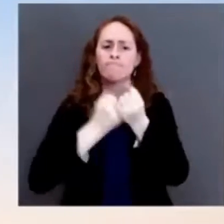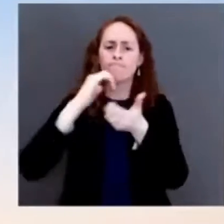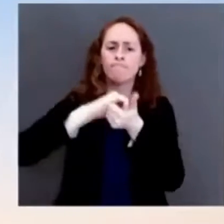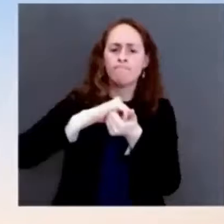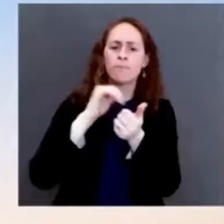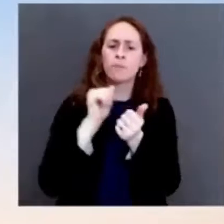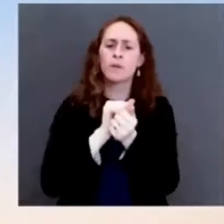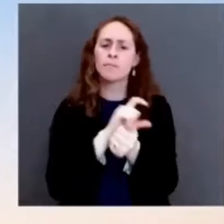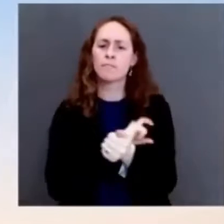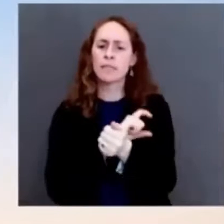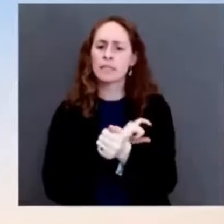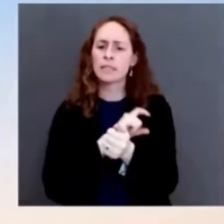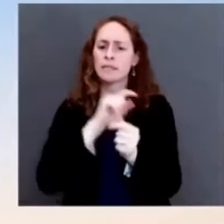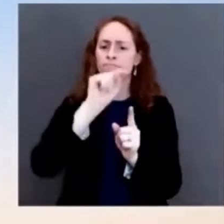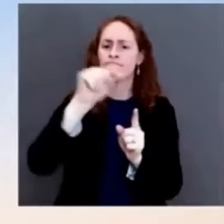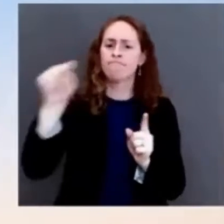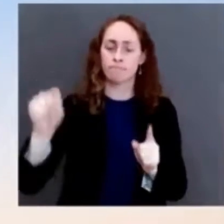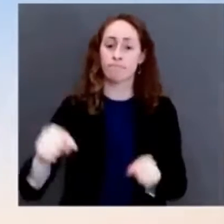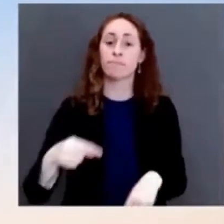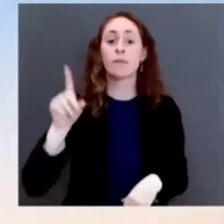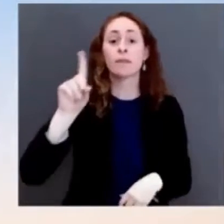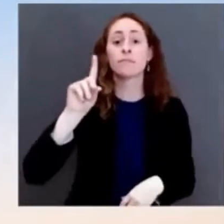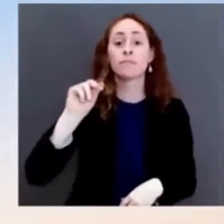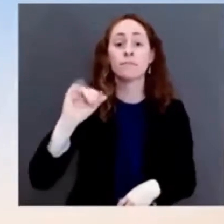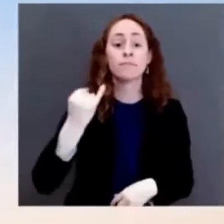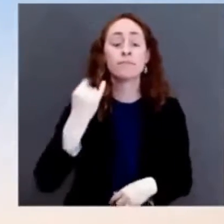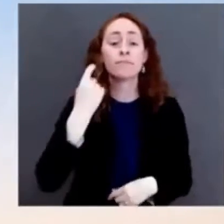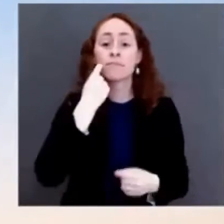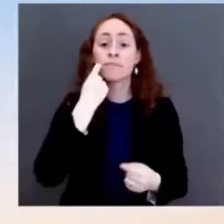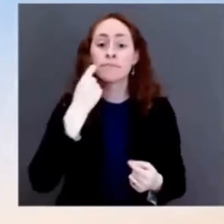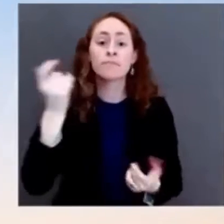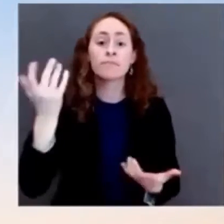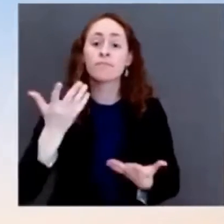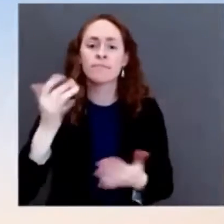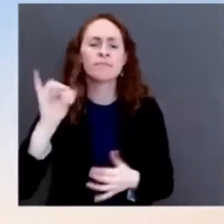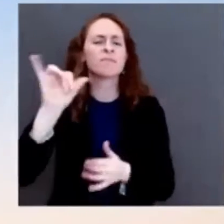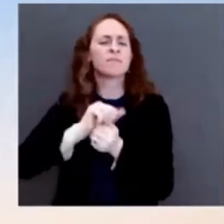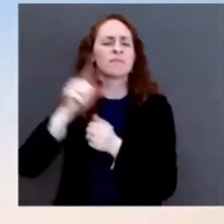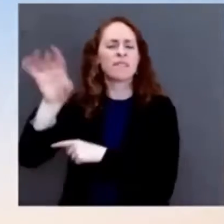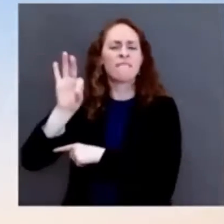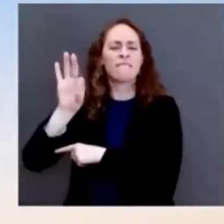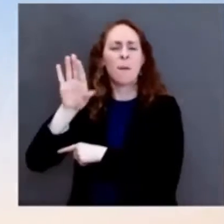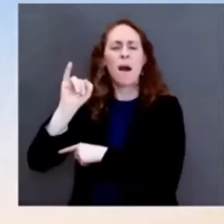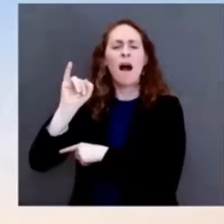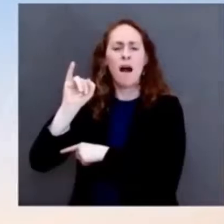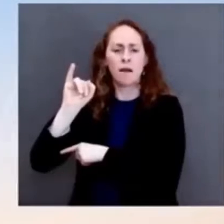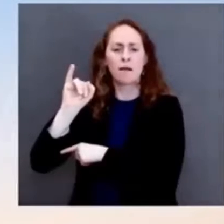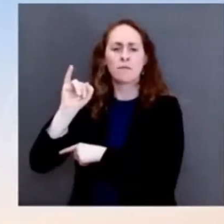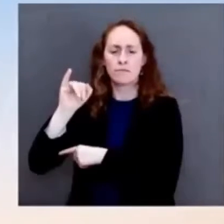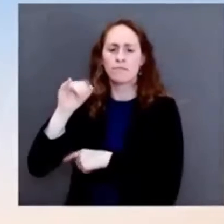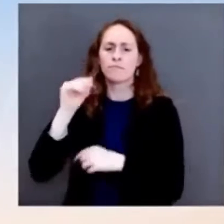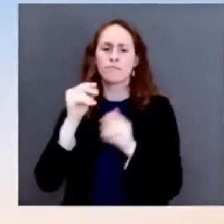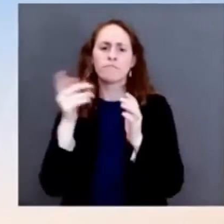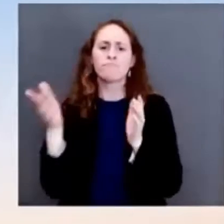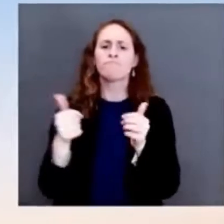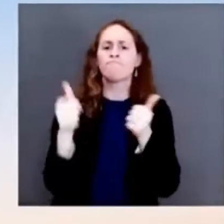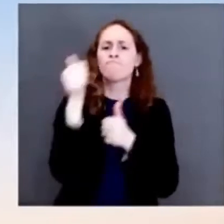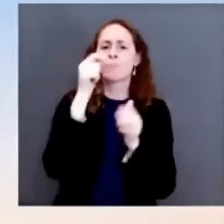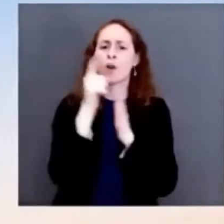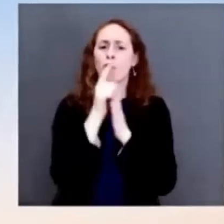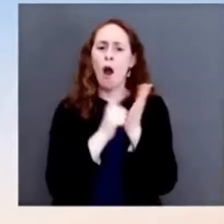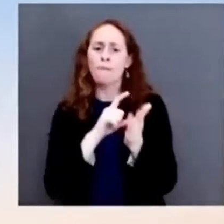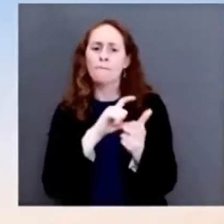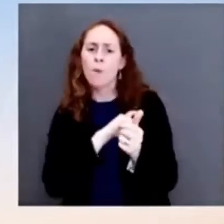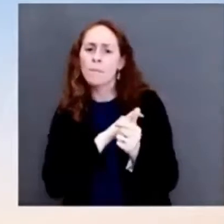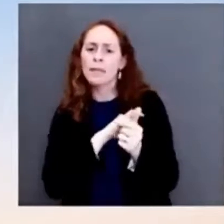FBI, and federal law enforcement have been working with local jurisdictions, especially areas like Los Angeles, San Francisco, and others, where we've seen a